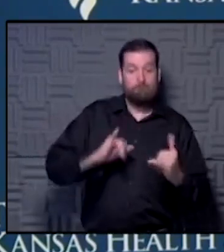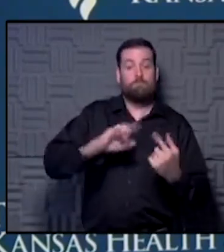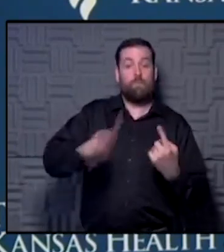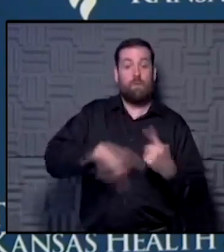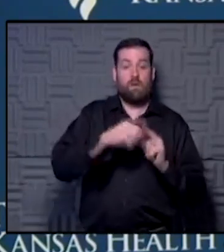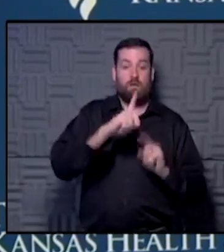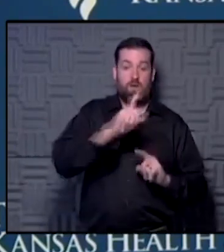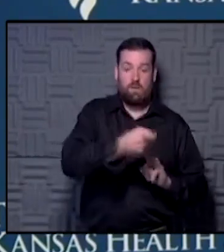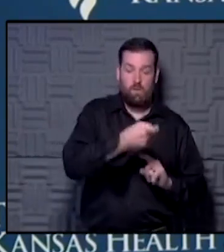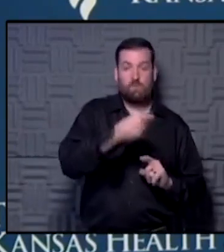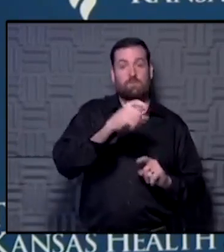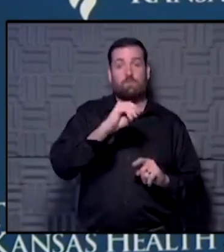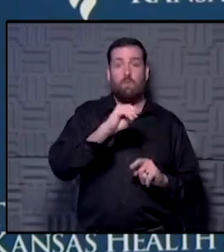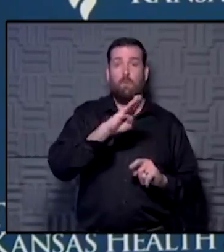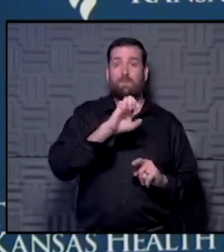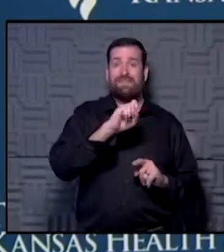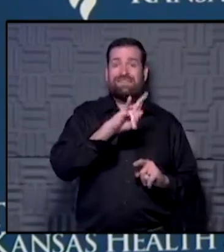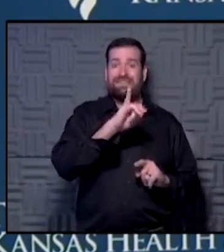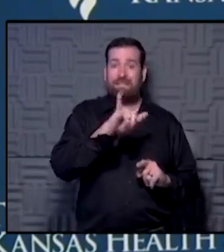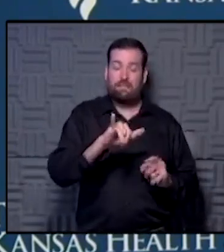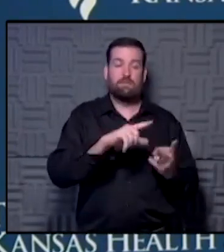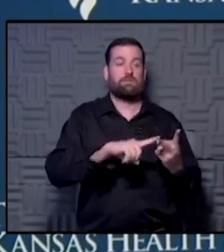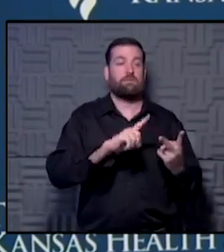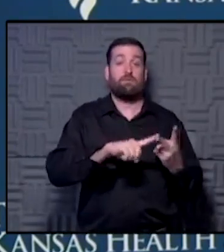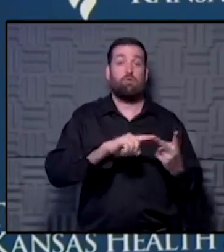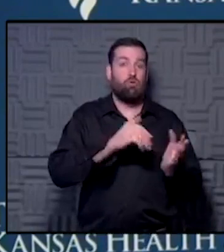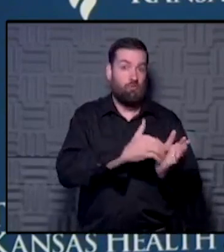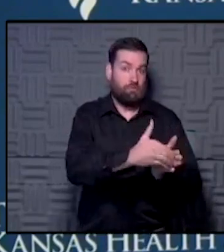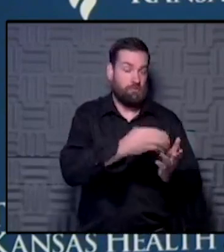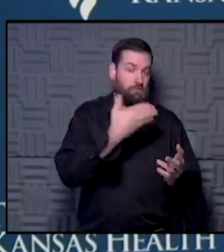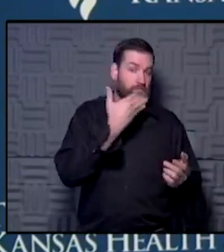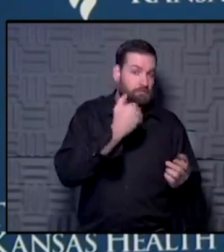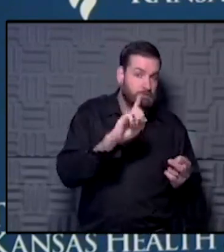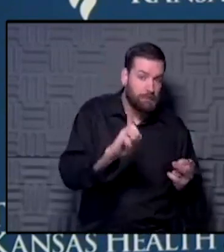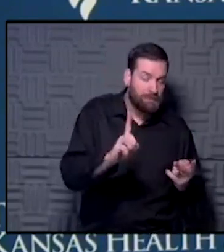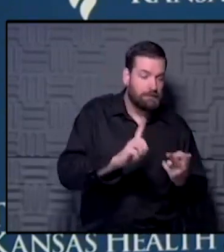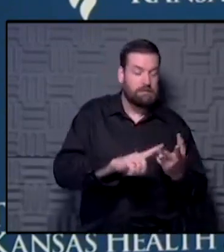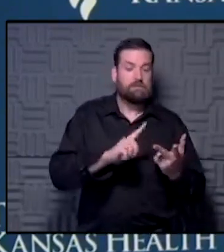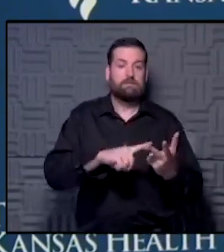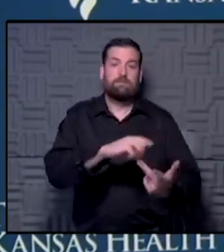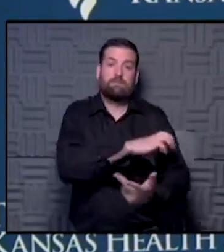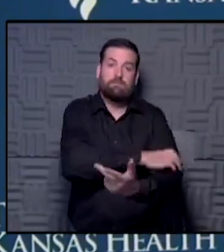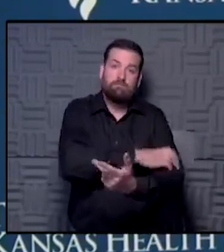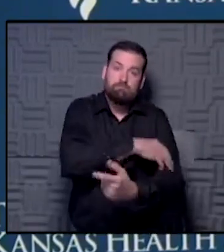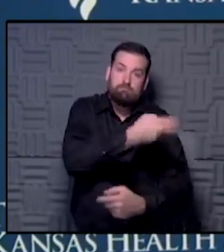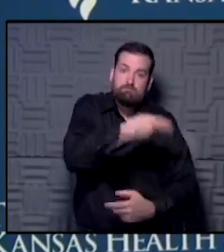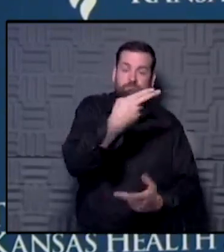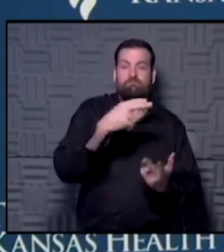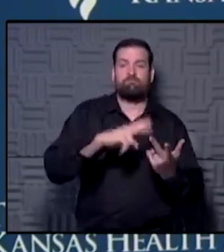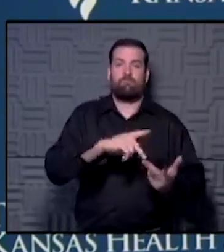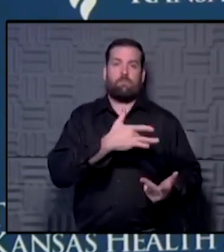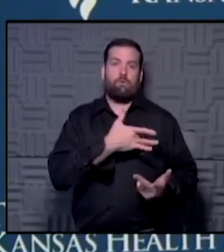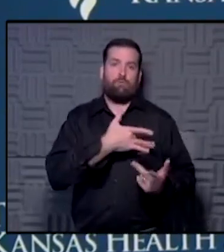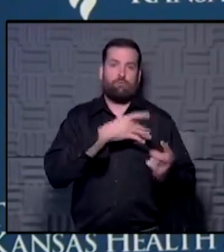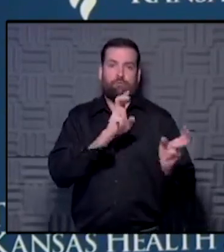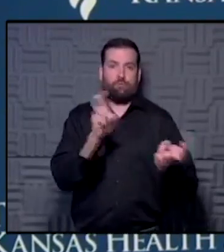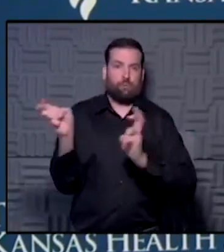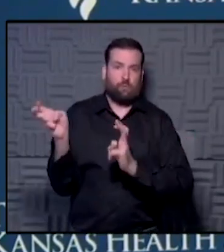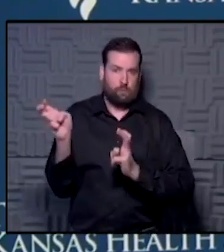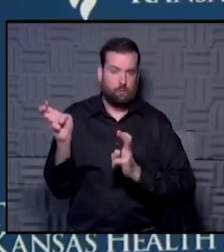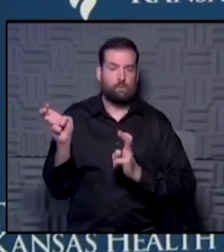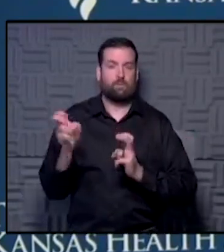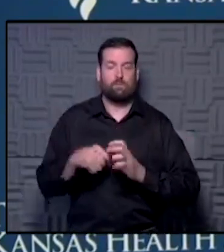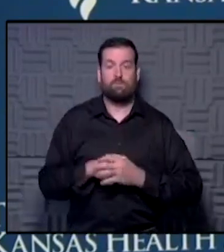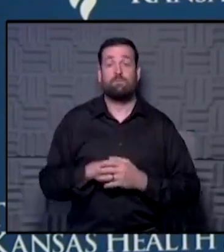diagnosis. Oftentimes, it's coupled with diabetes, high blood pressure, more extensive cardiac issues. And